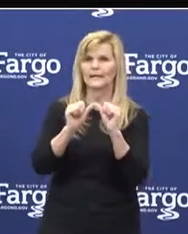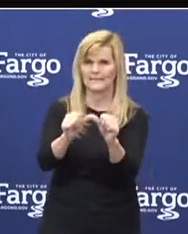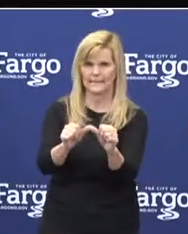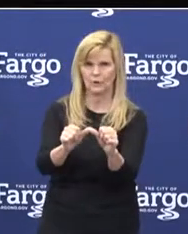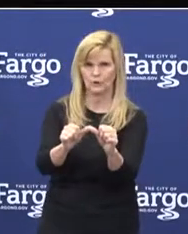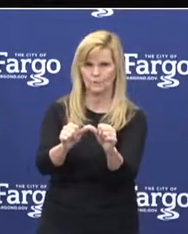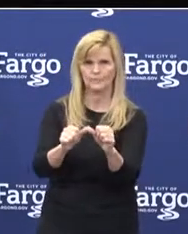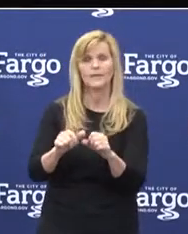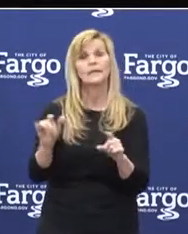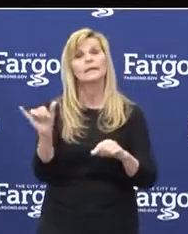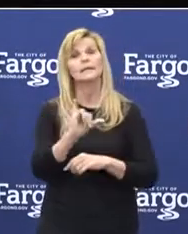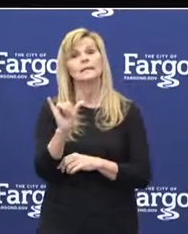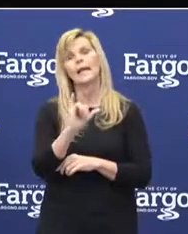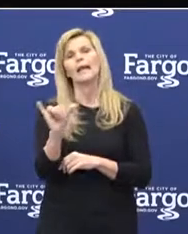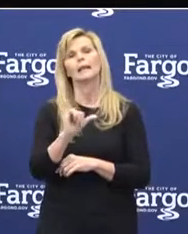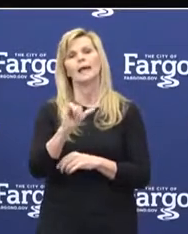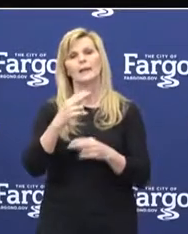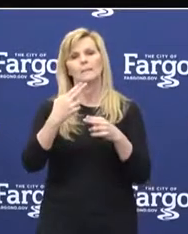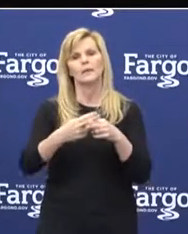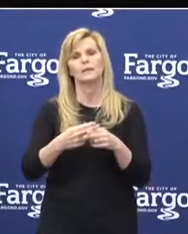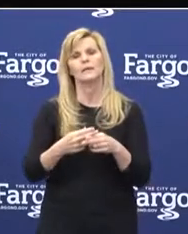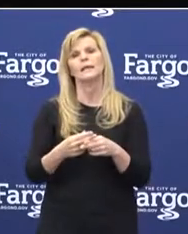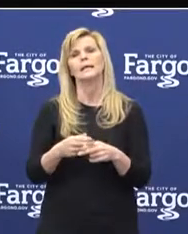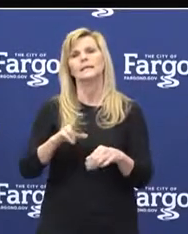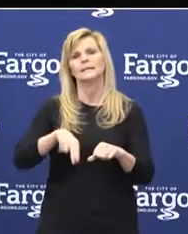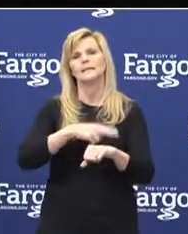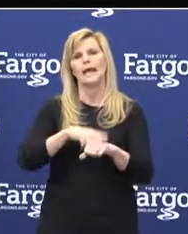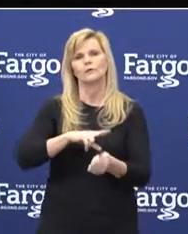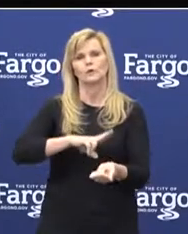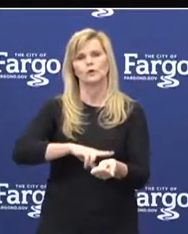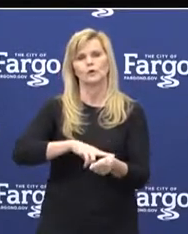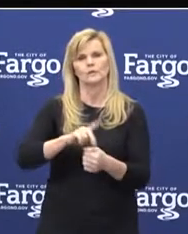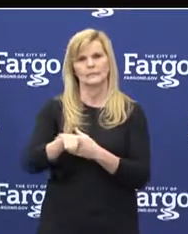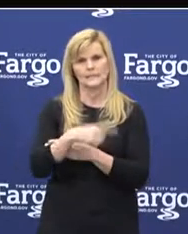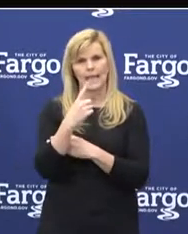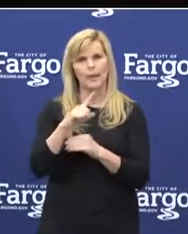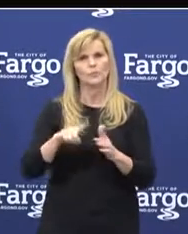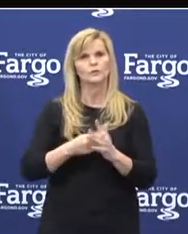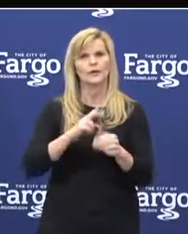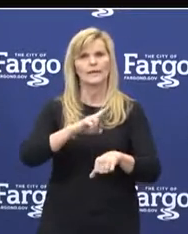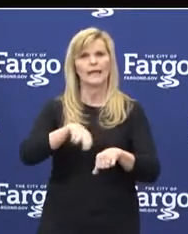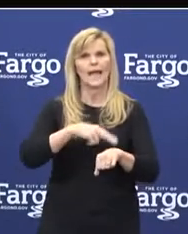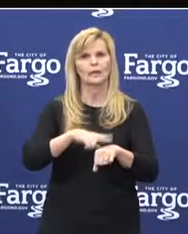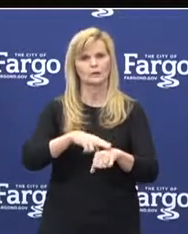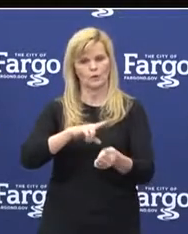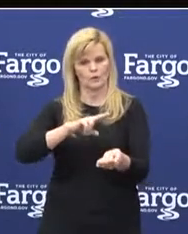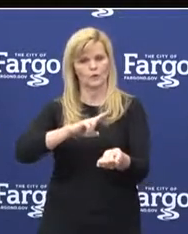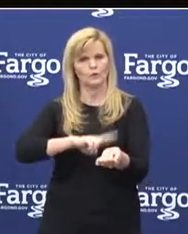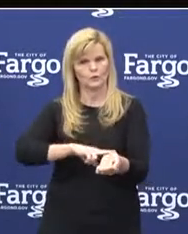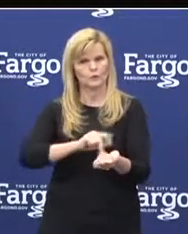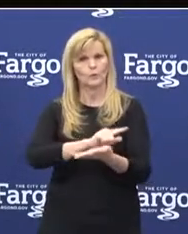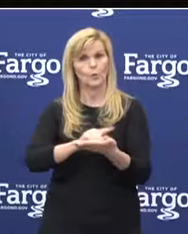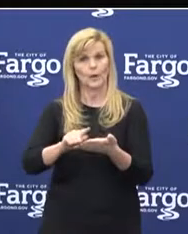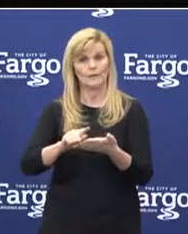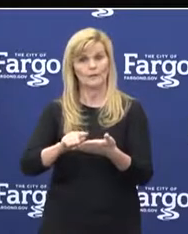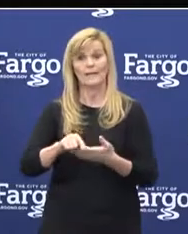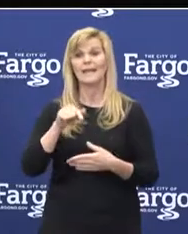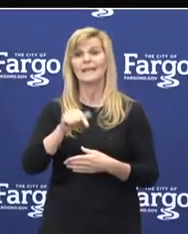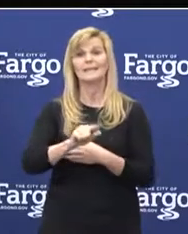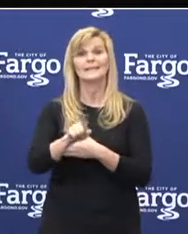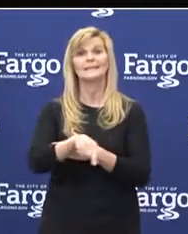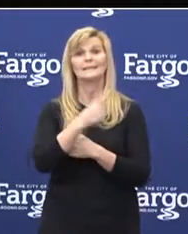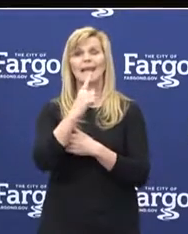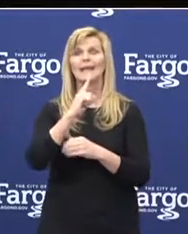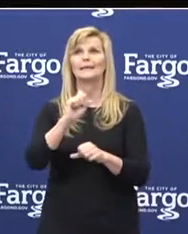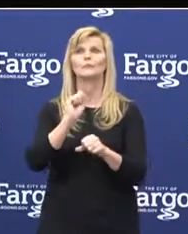as mentioned, is National Nurses Day and the start of National Nurses Week. I could think of no other day more appropriate to